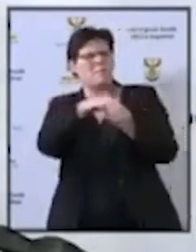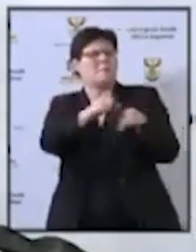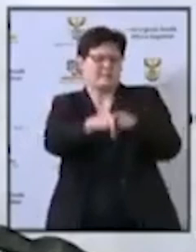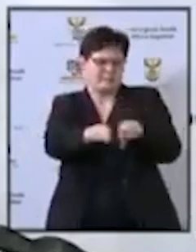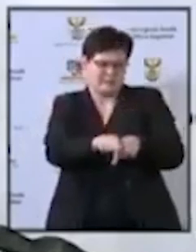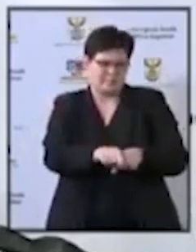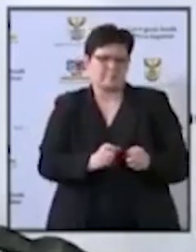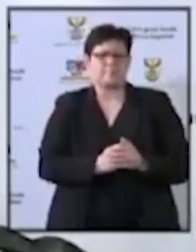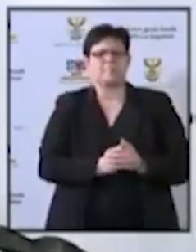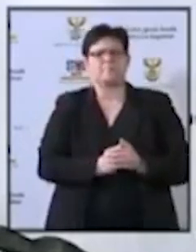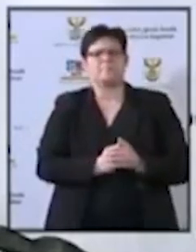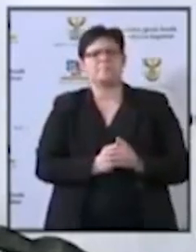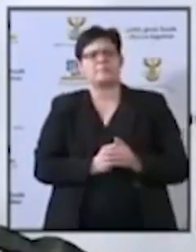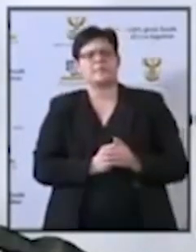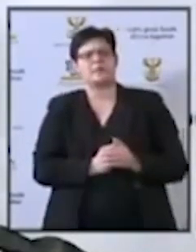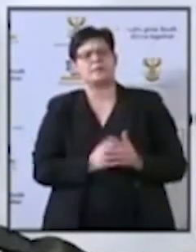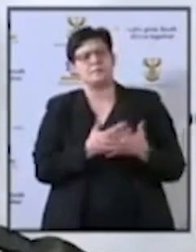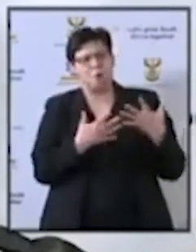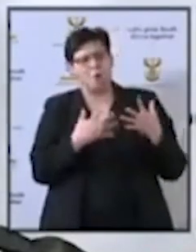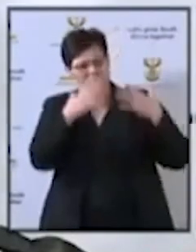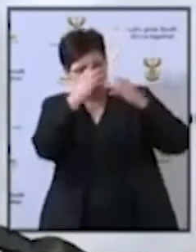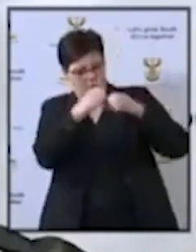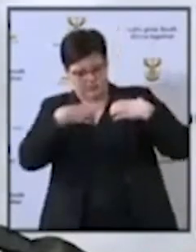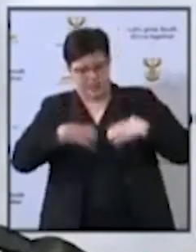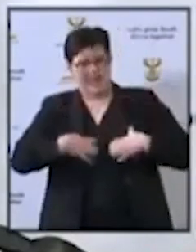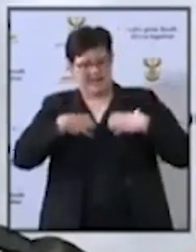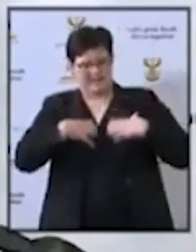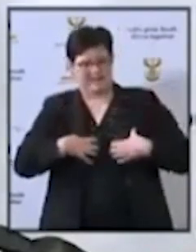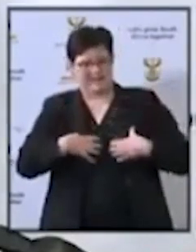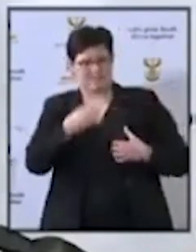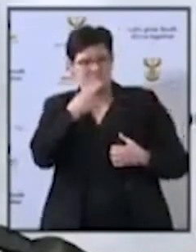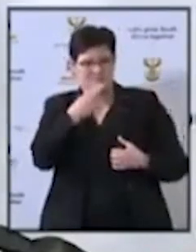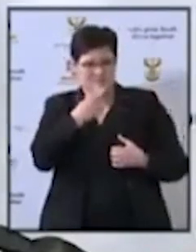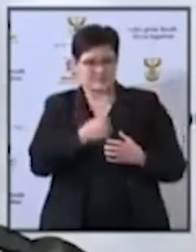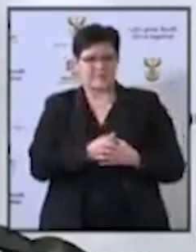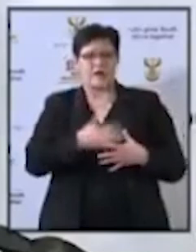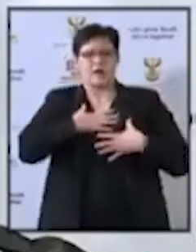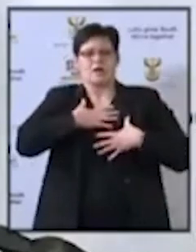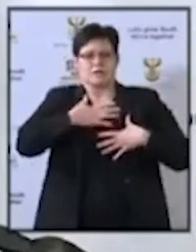organs, but it does go into the lungs and the respiratory tract.